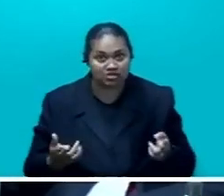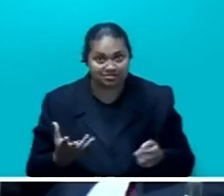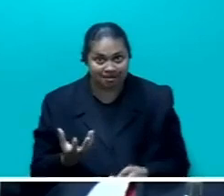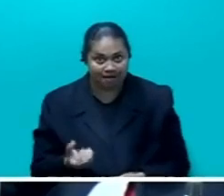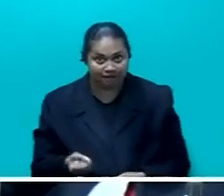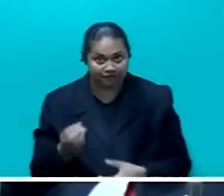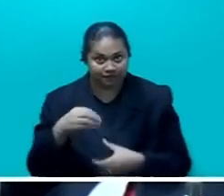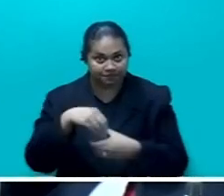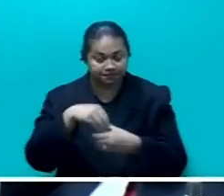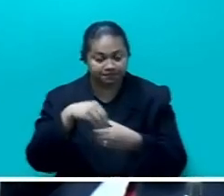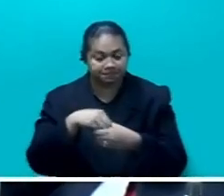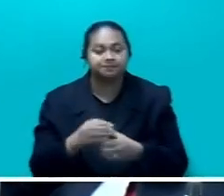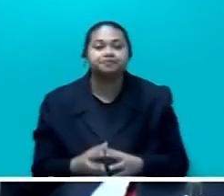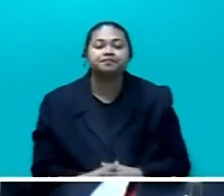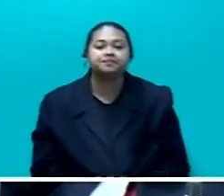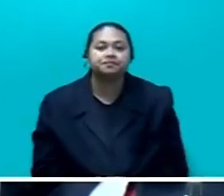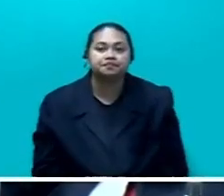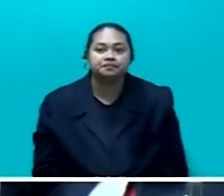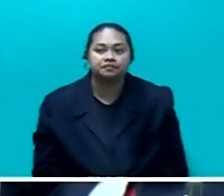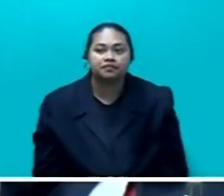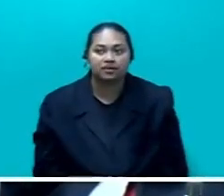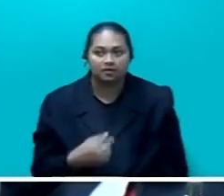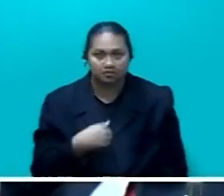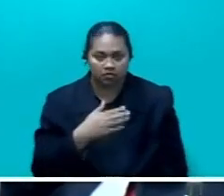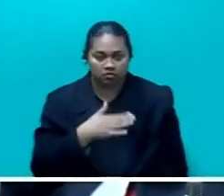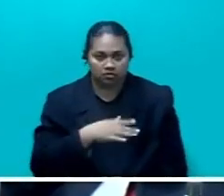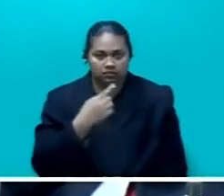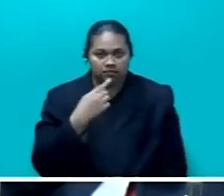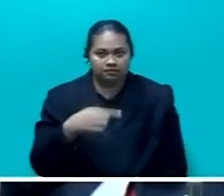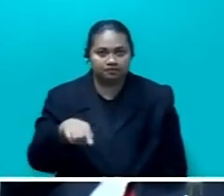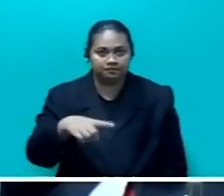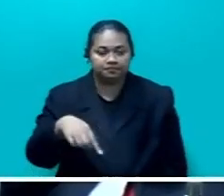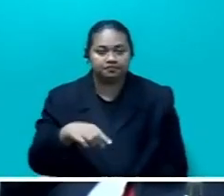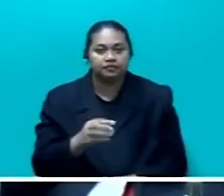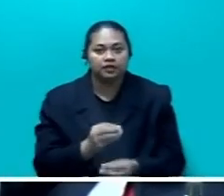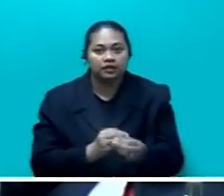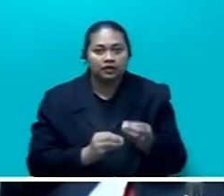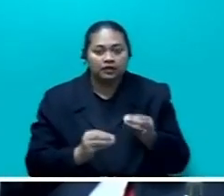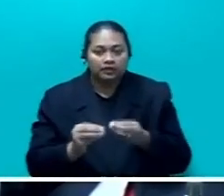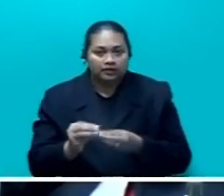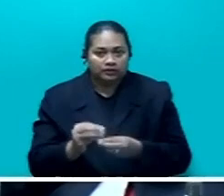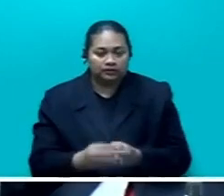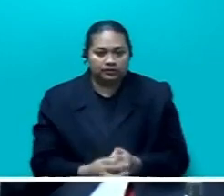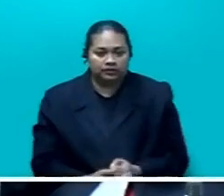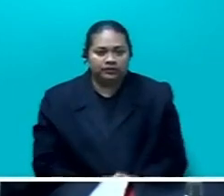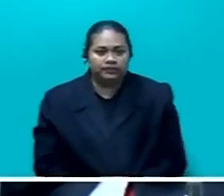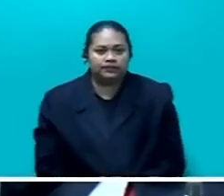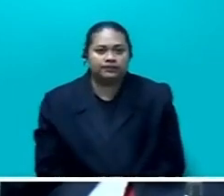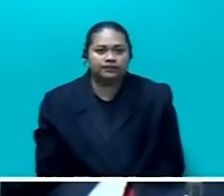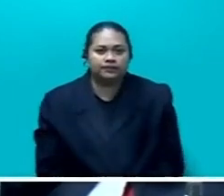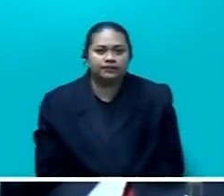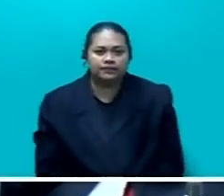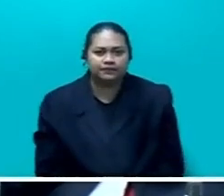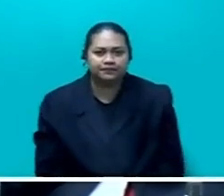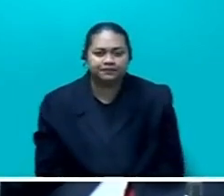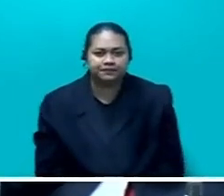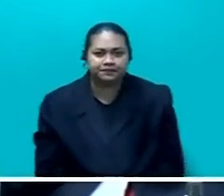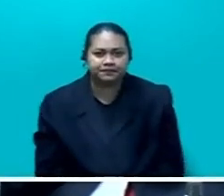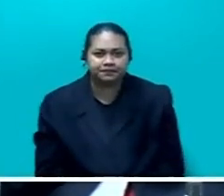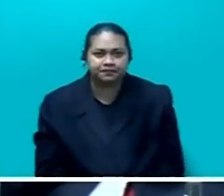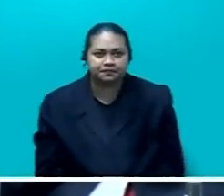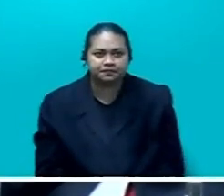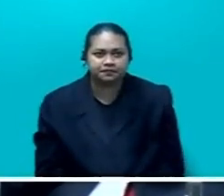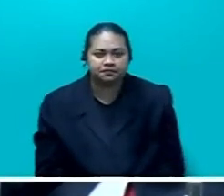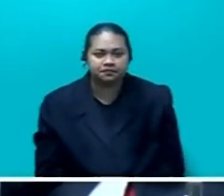say that at the moment our Suva Office is being relocated because that